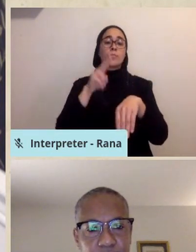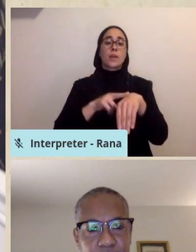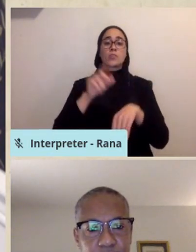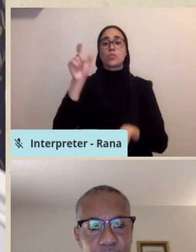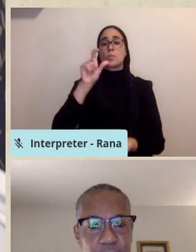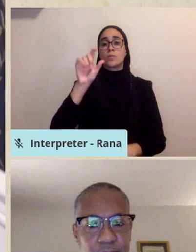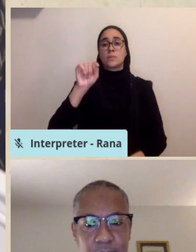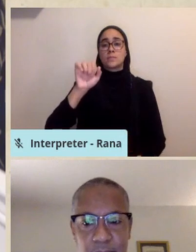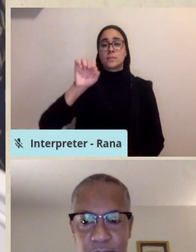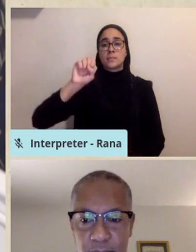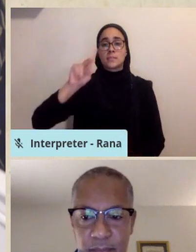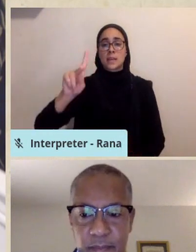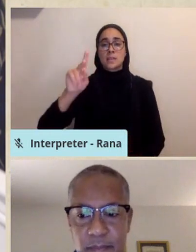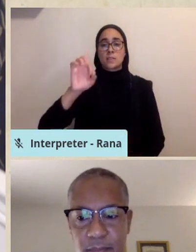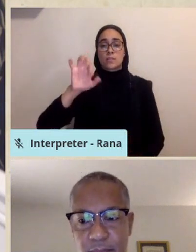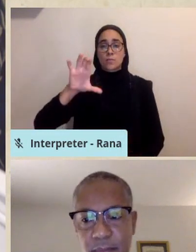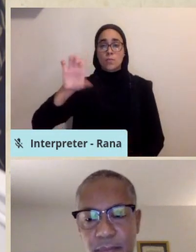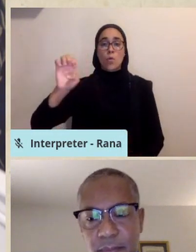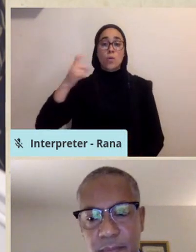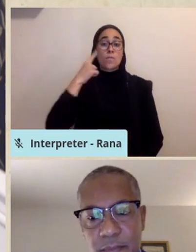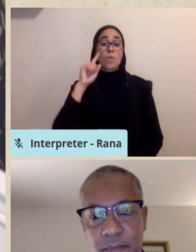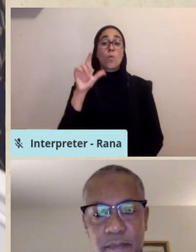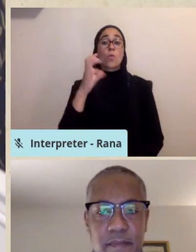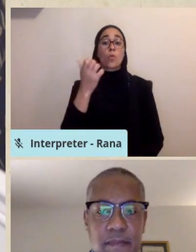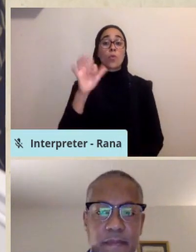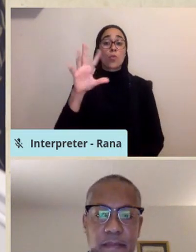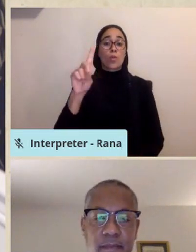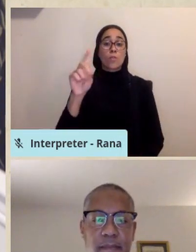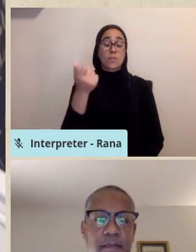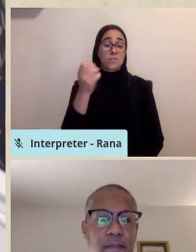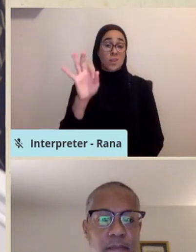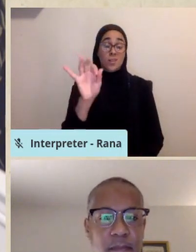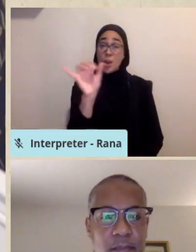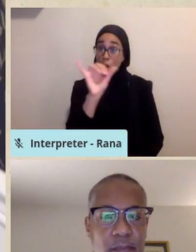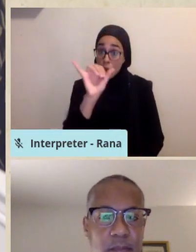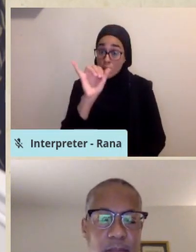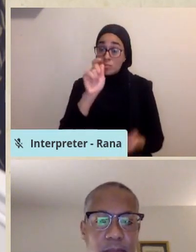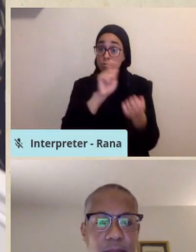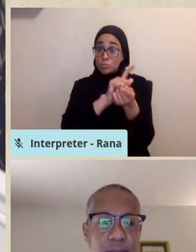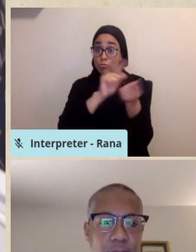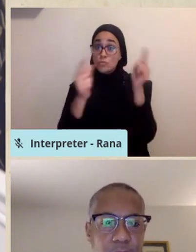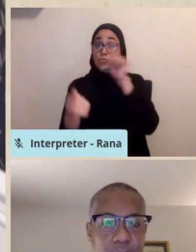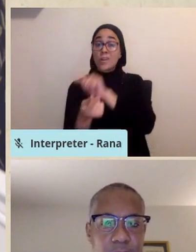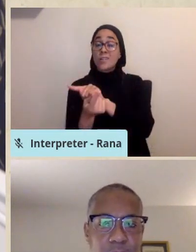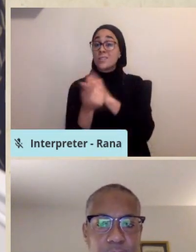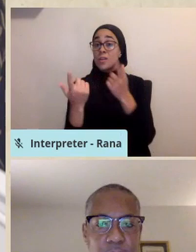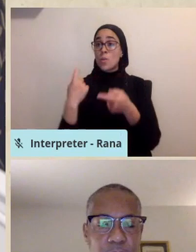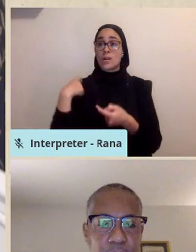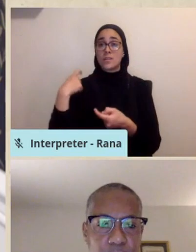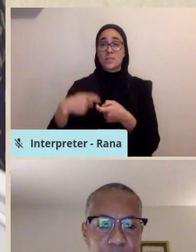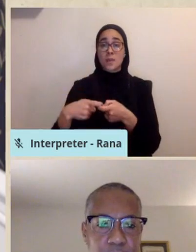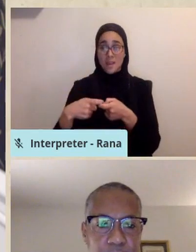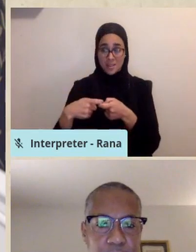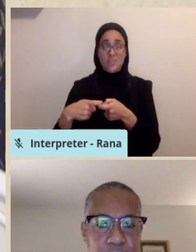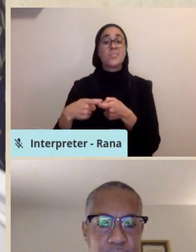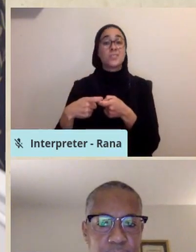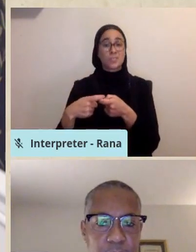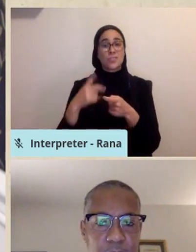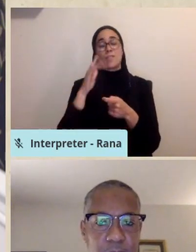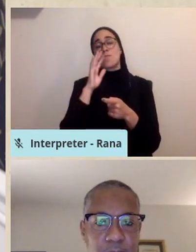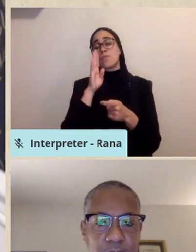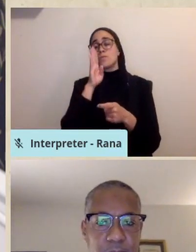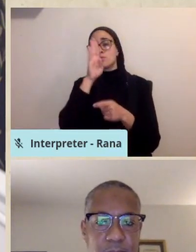COVID-19. And it even was translated to Spanish by a Chile based think tank for free